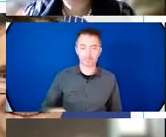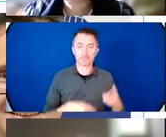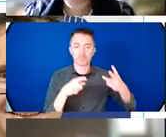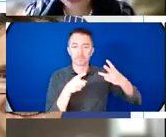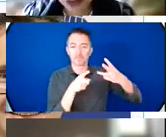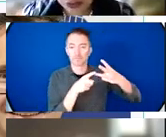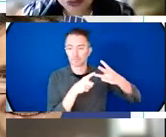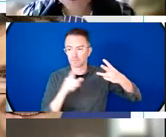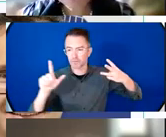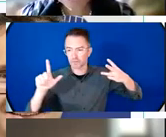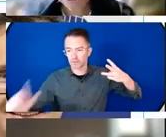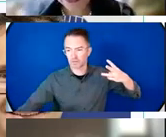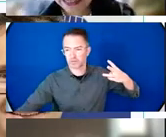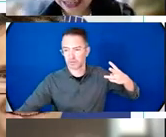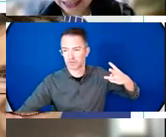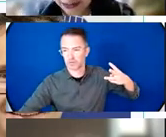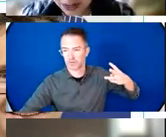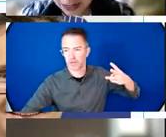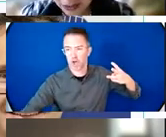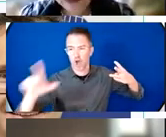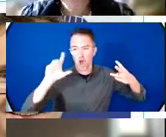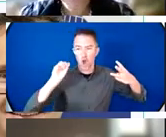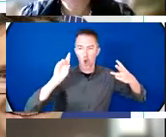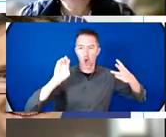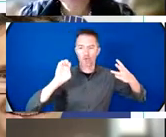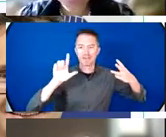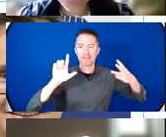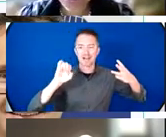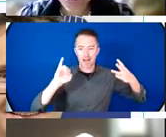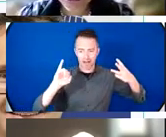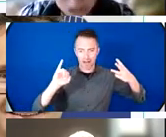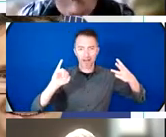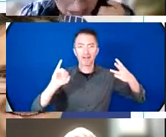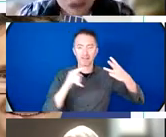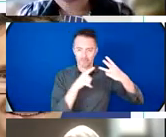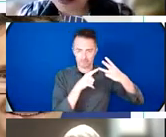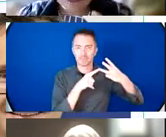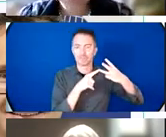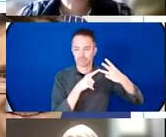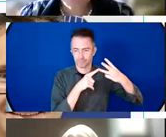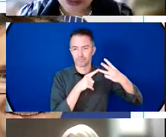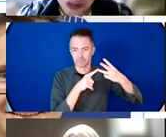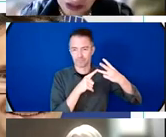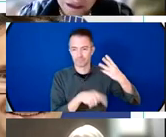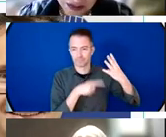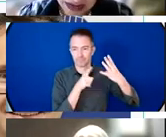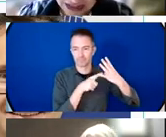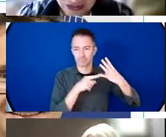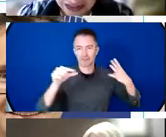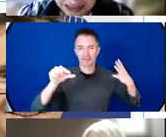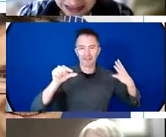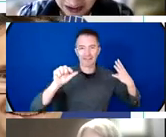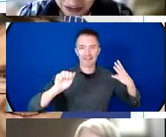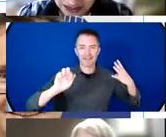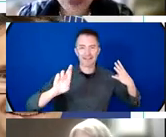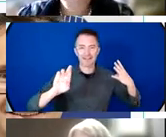warmly welcome to you all and really looking forward to this next stage. Unfortunately we will be rushing you but I do